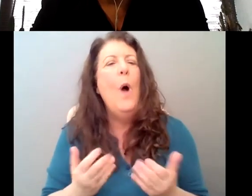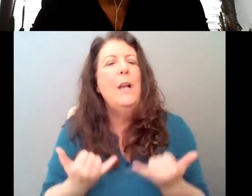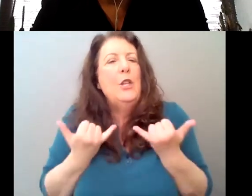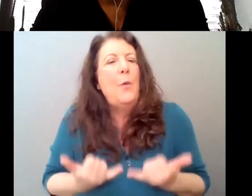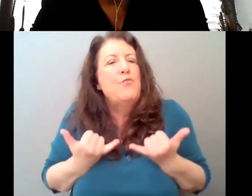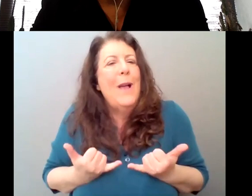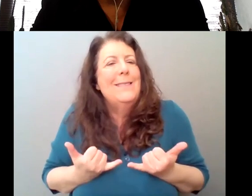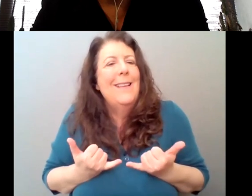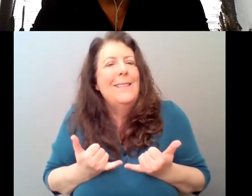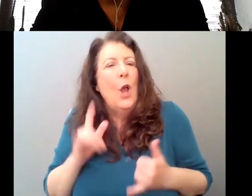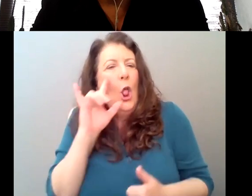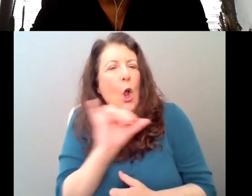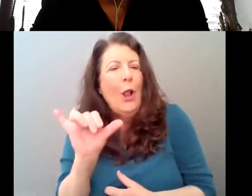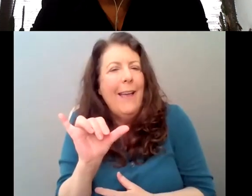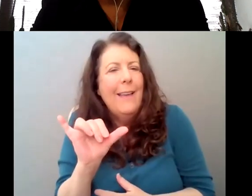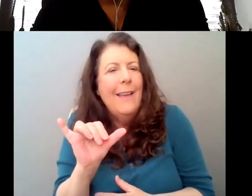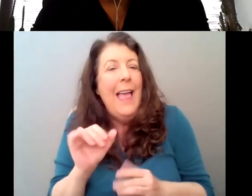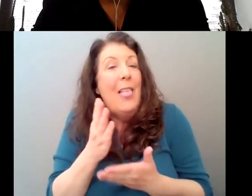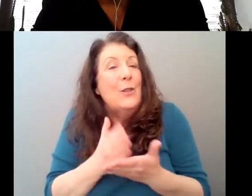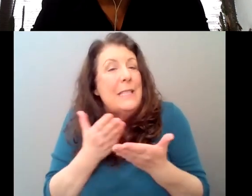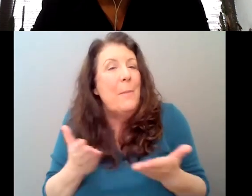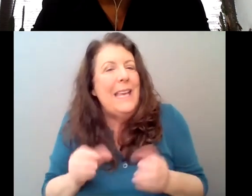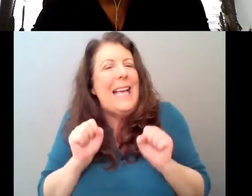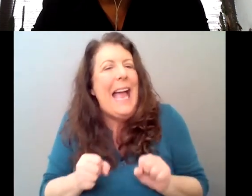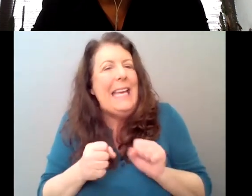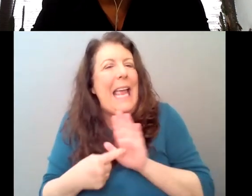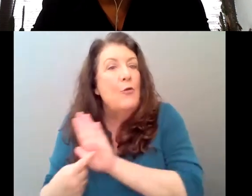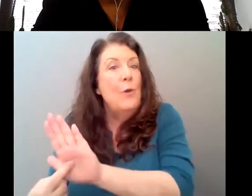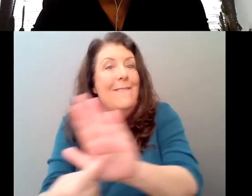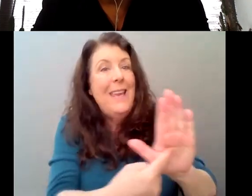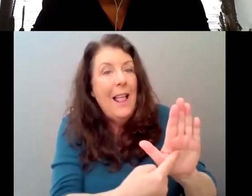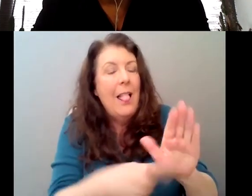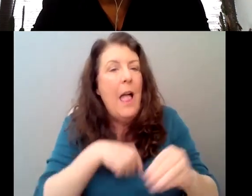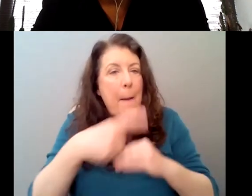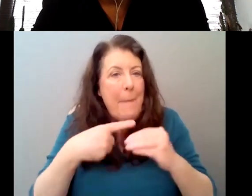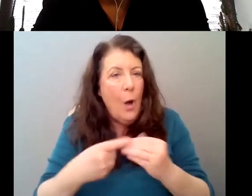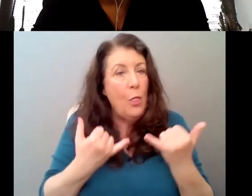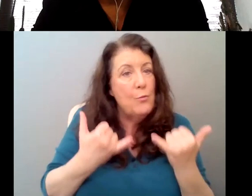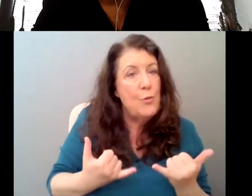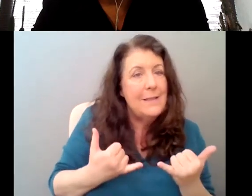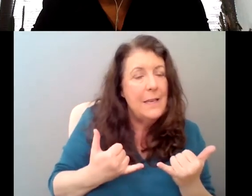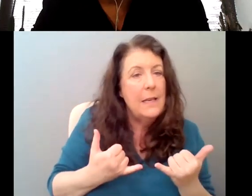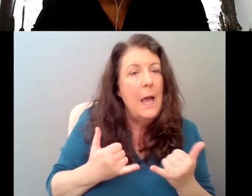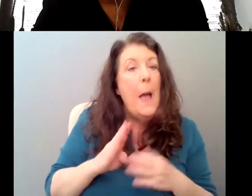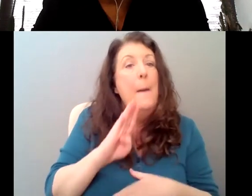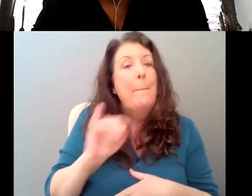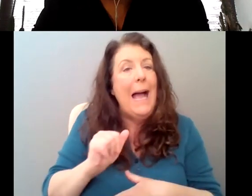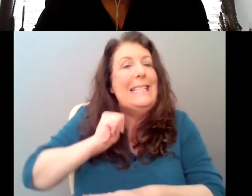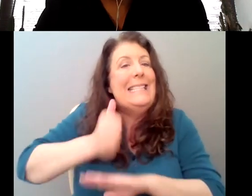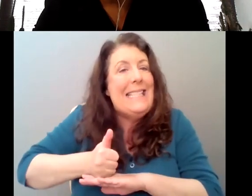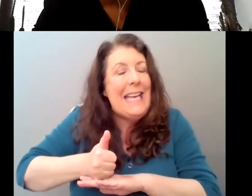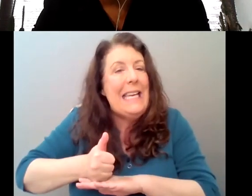are things that I can reveal about the present by setting this show in the past that I could not possibly